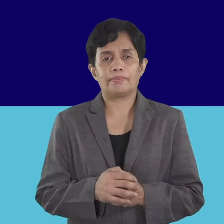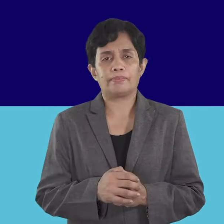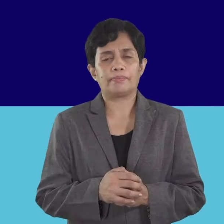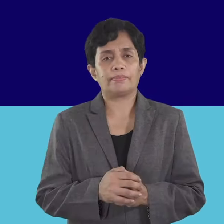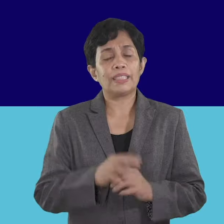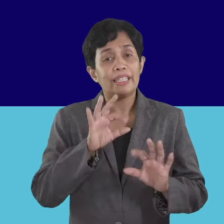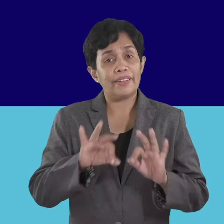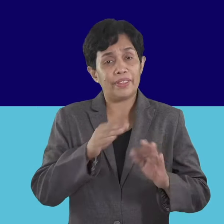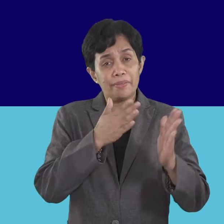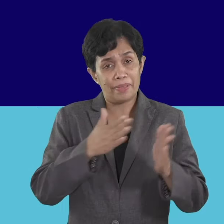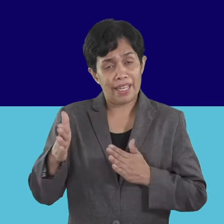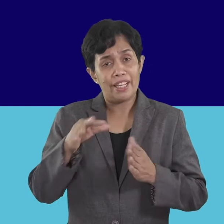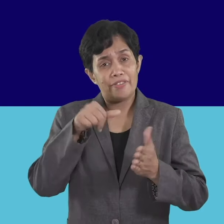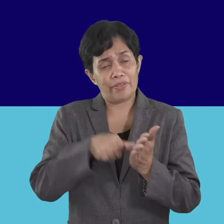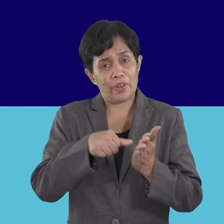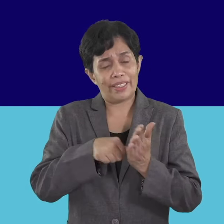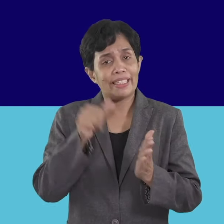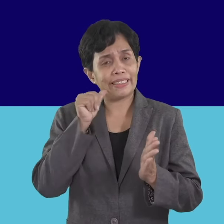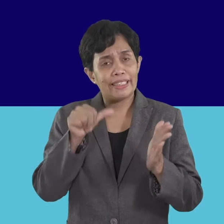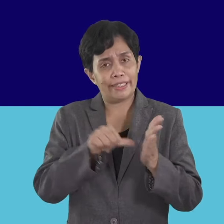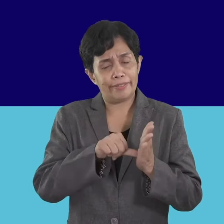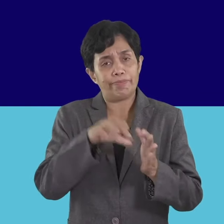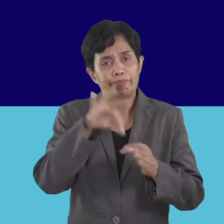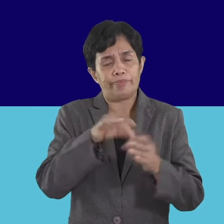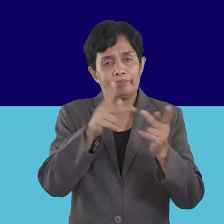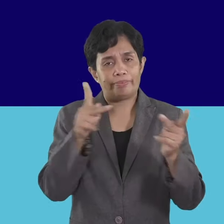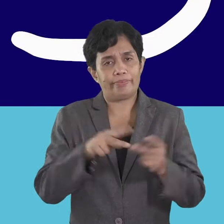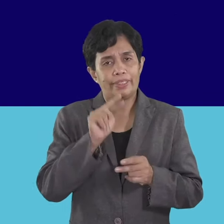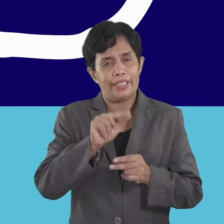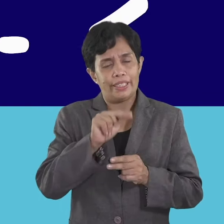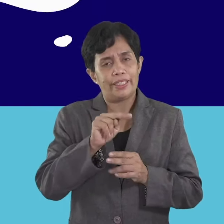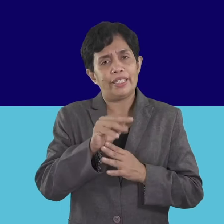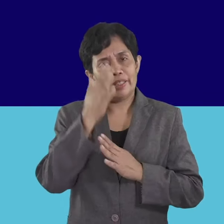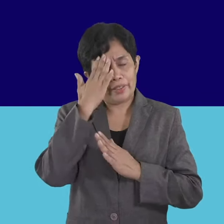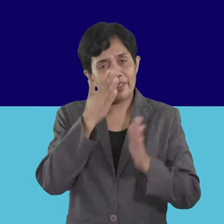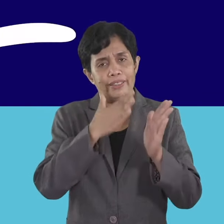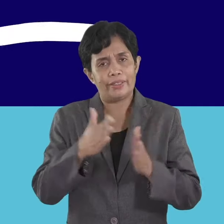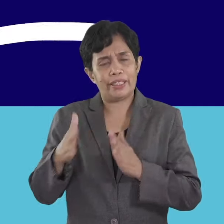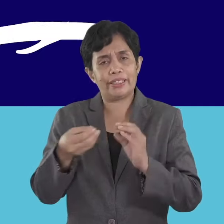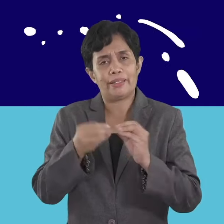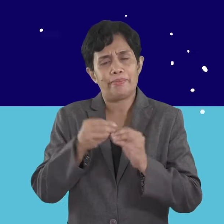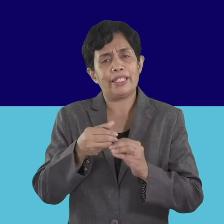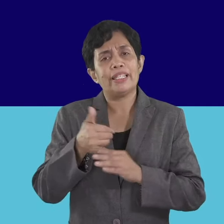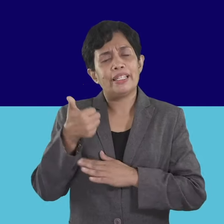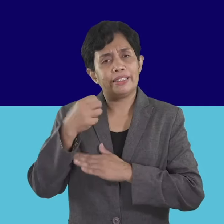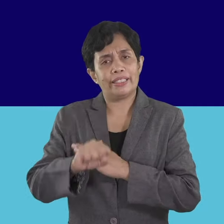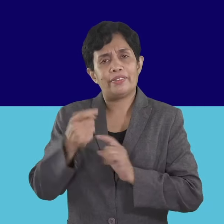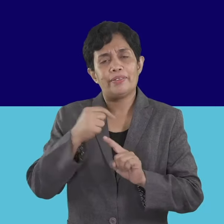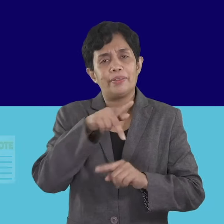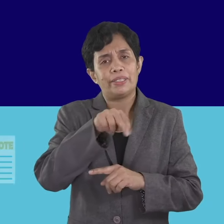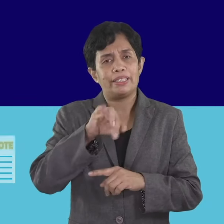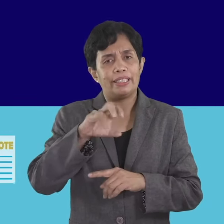If you plan to vote in your assigned polling place, you will need to know your sequence number aside from your precinct number.